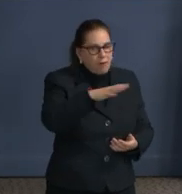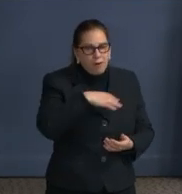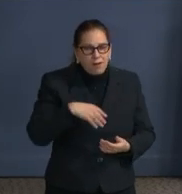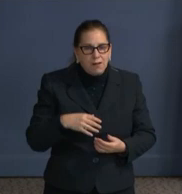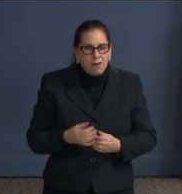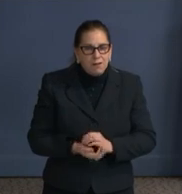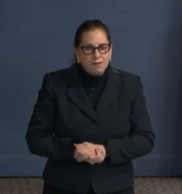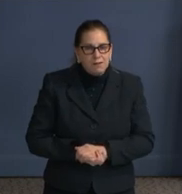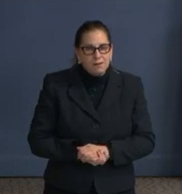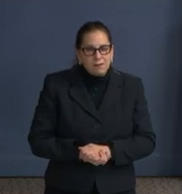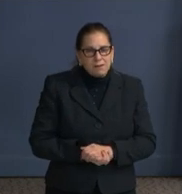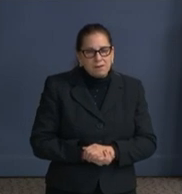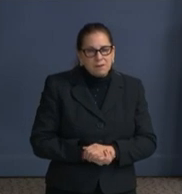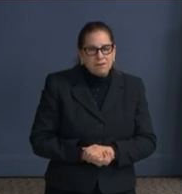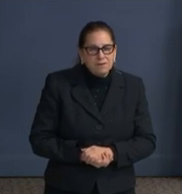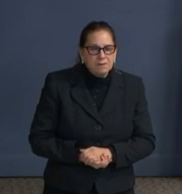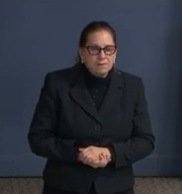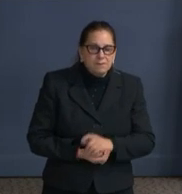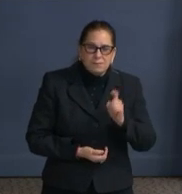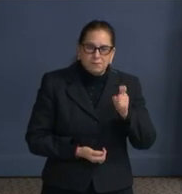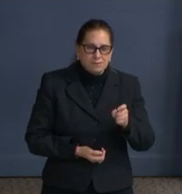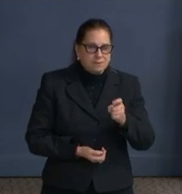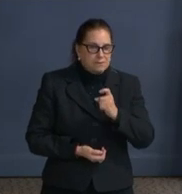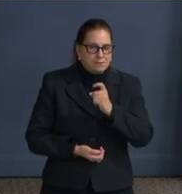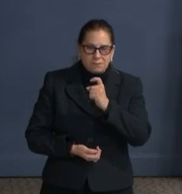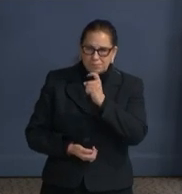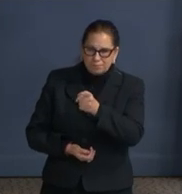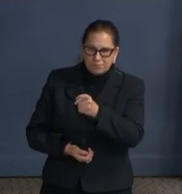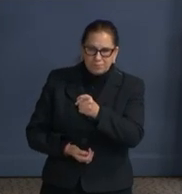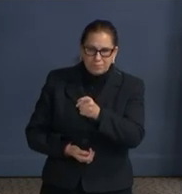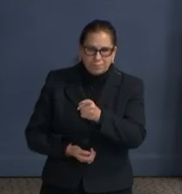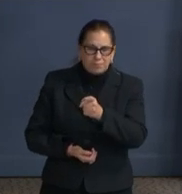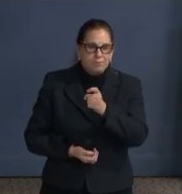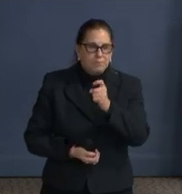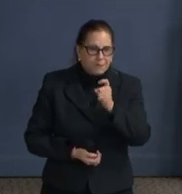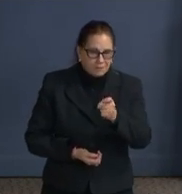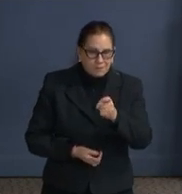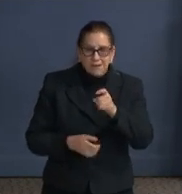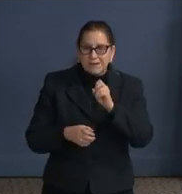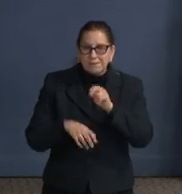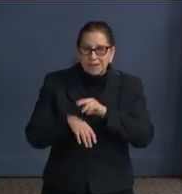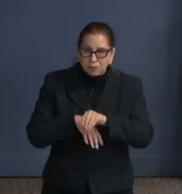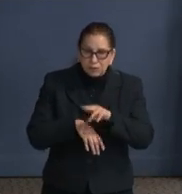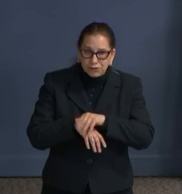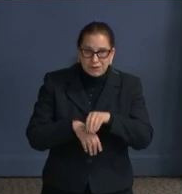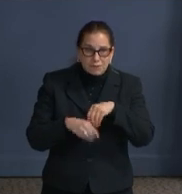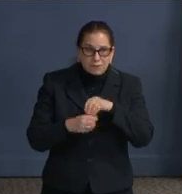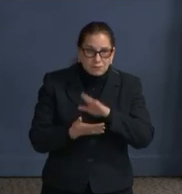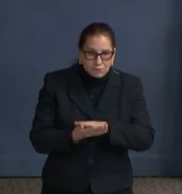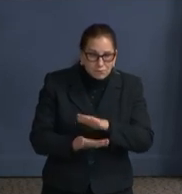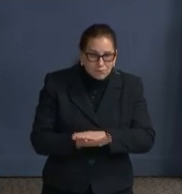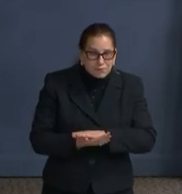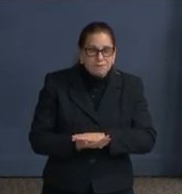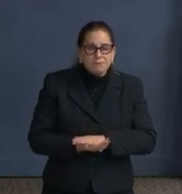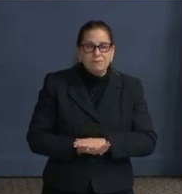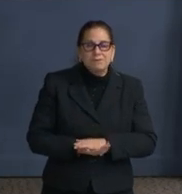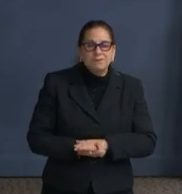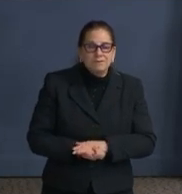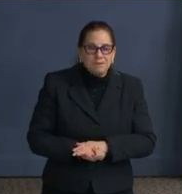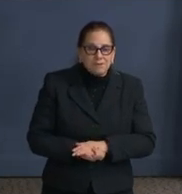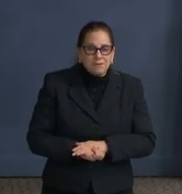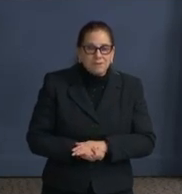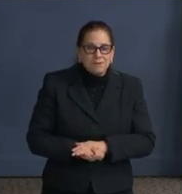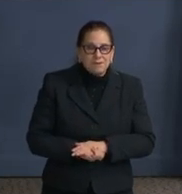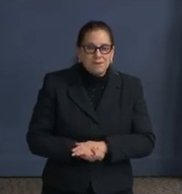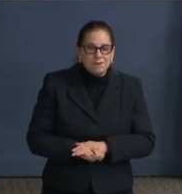So we have to give them vaccine counseling and education, address any concerns that they have around the vaccine, be very forthcoming with them